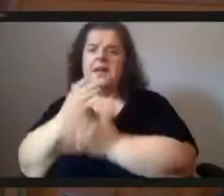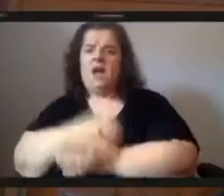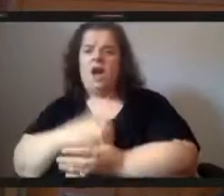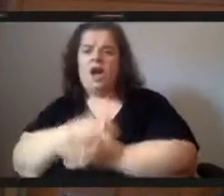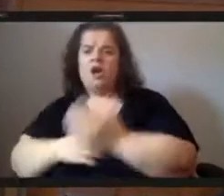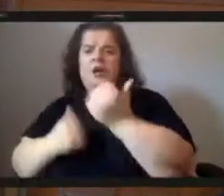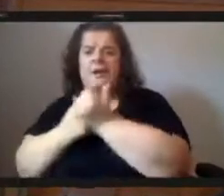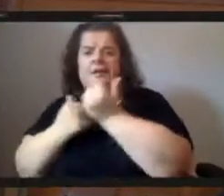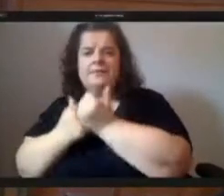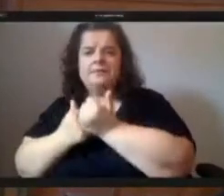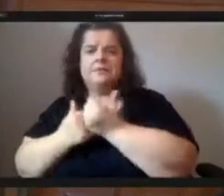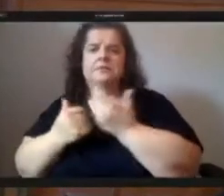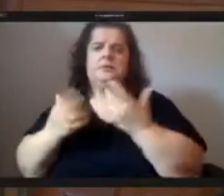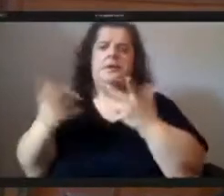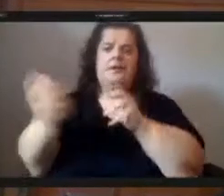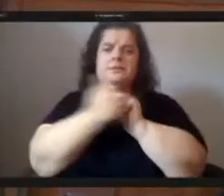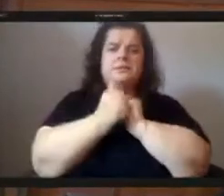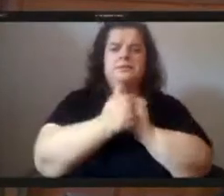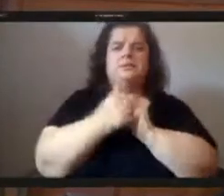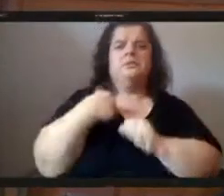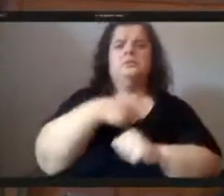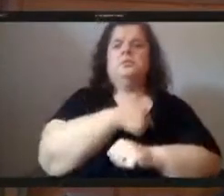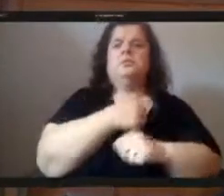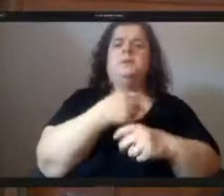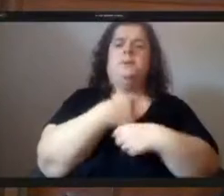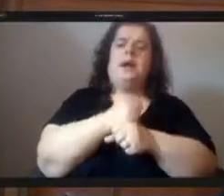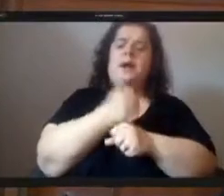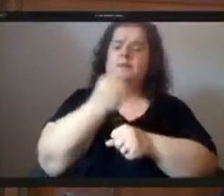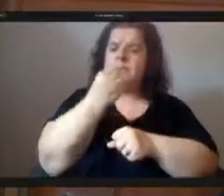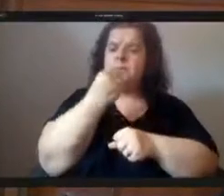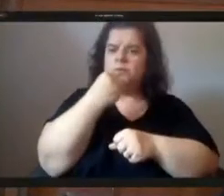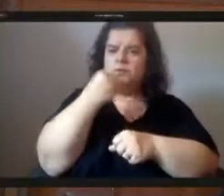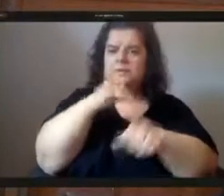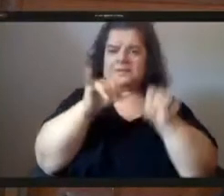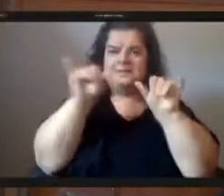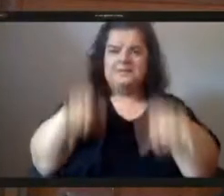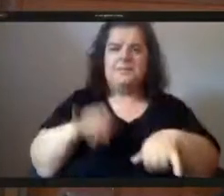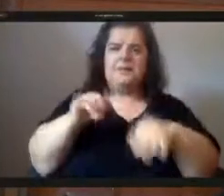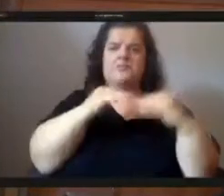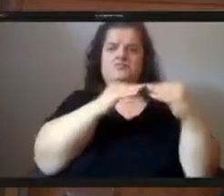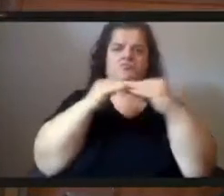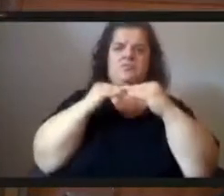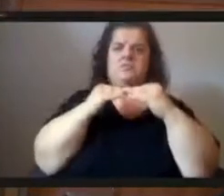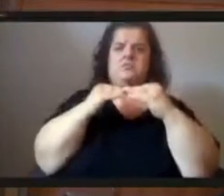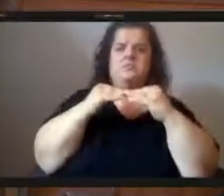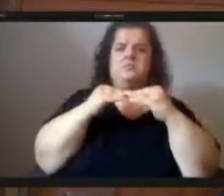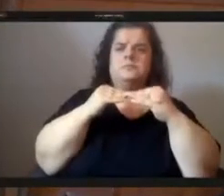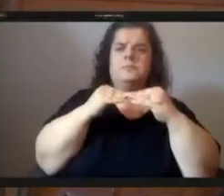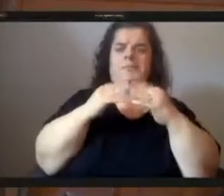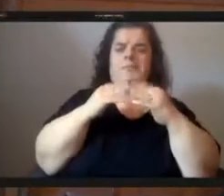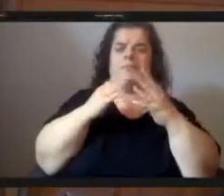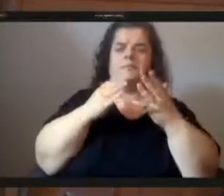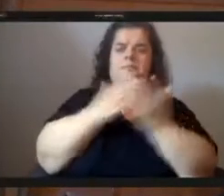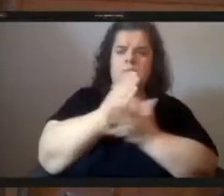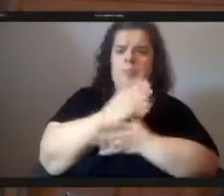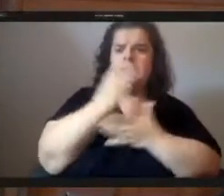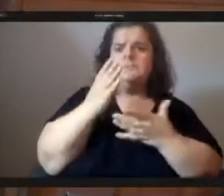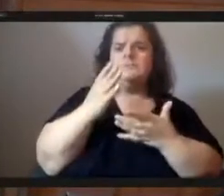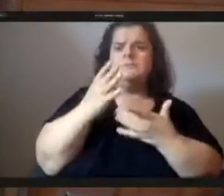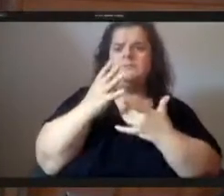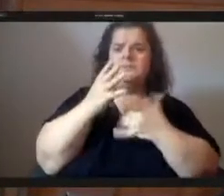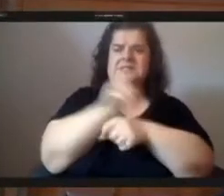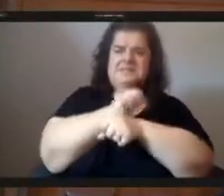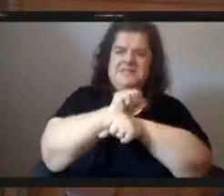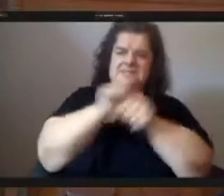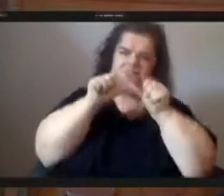together we work to create a food system that is just equitable and sustainable for the last two years i've had